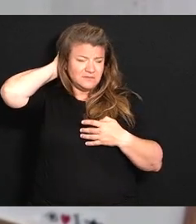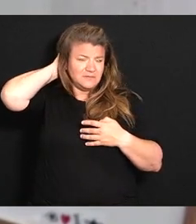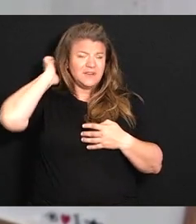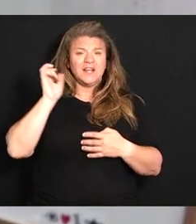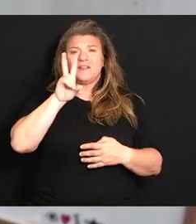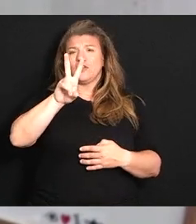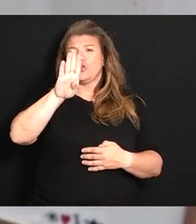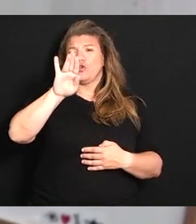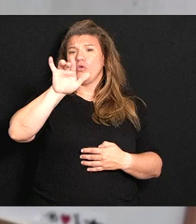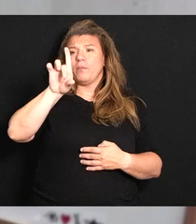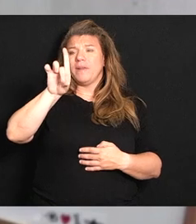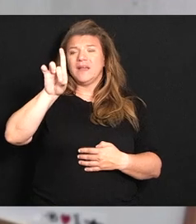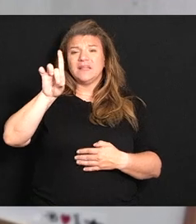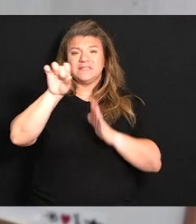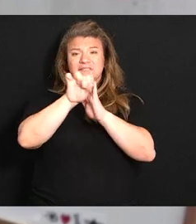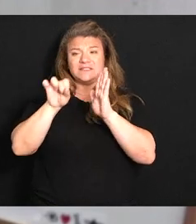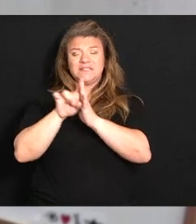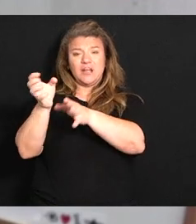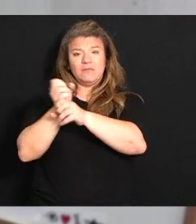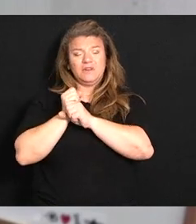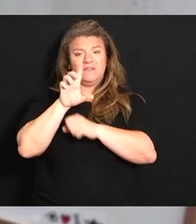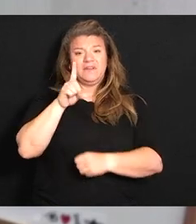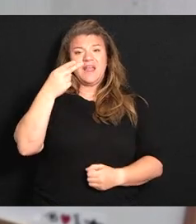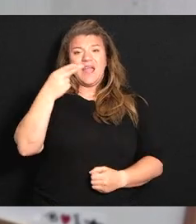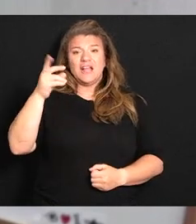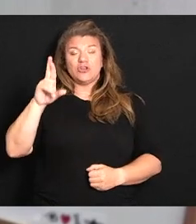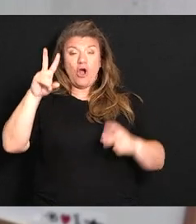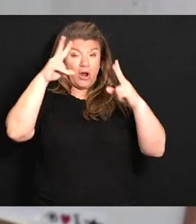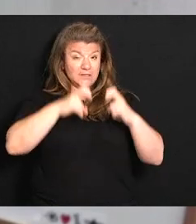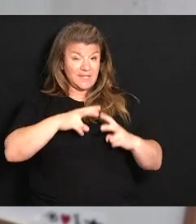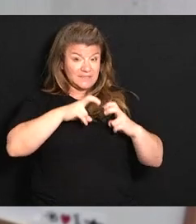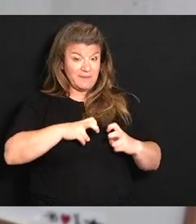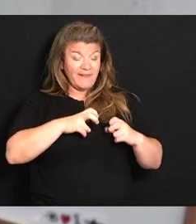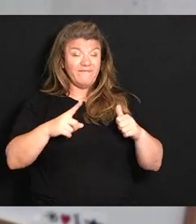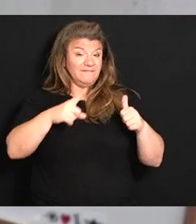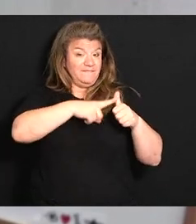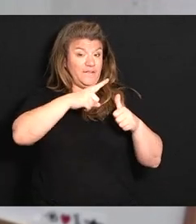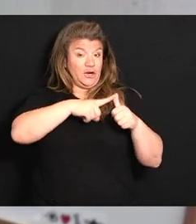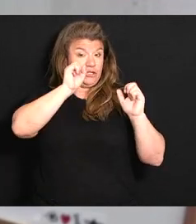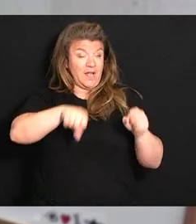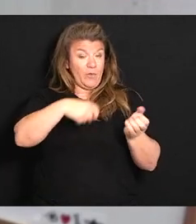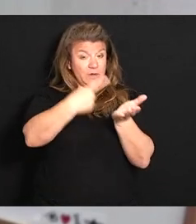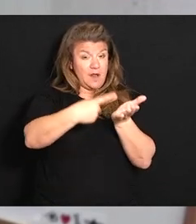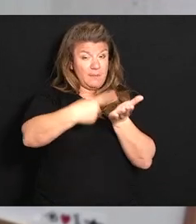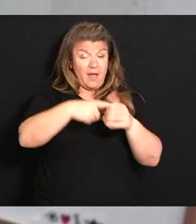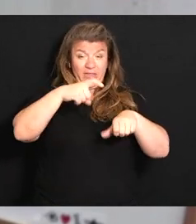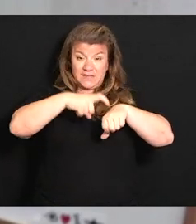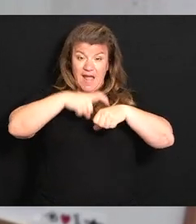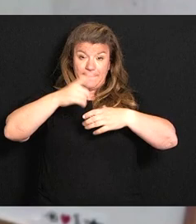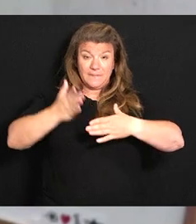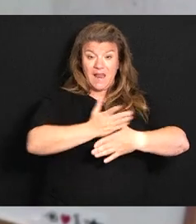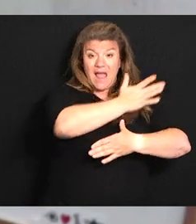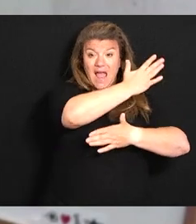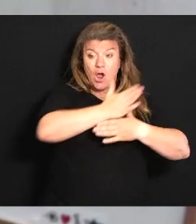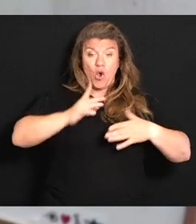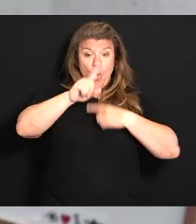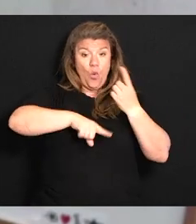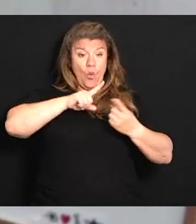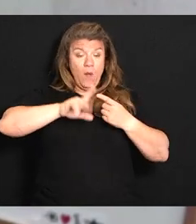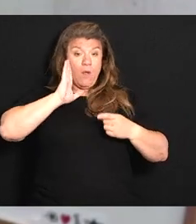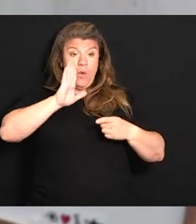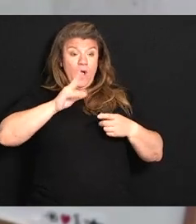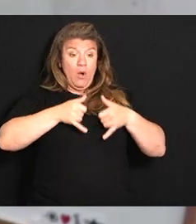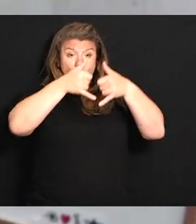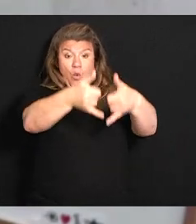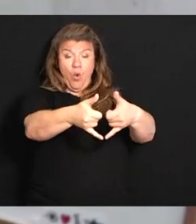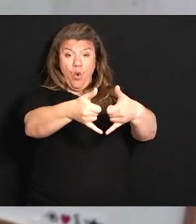received for the DHHR assessment first of all could we talk about the timeline for when we hope to award that bid and when we